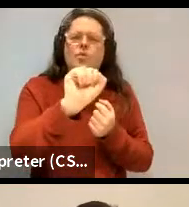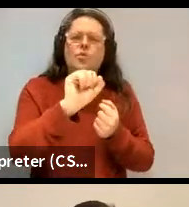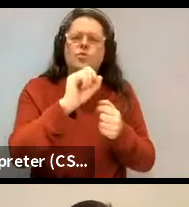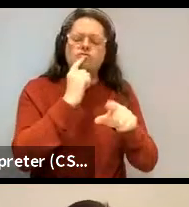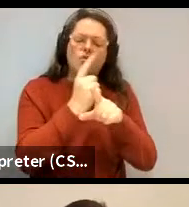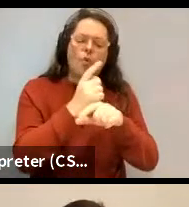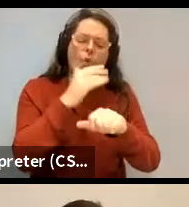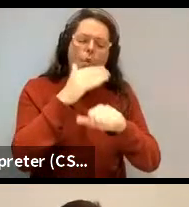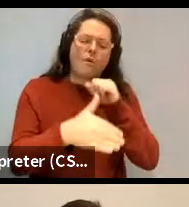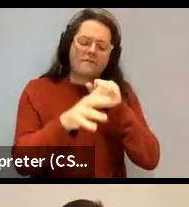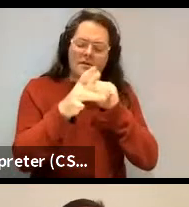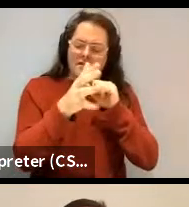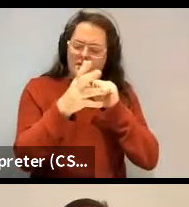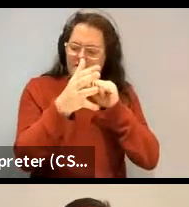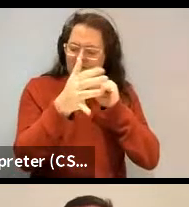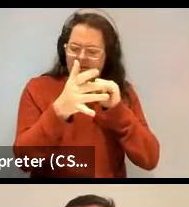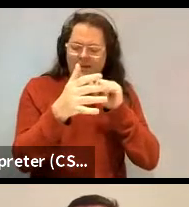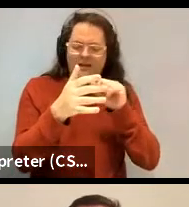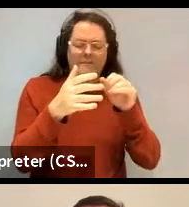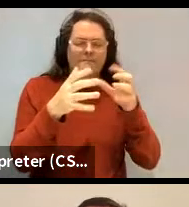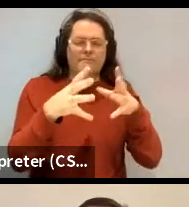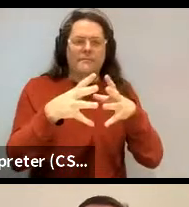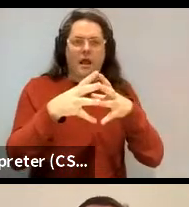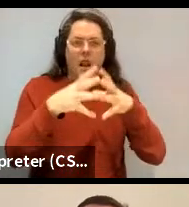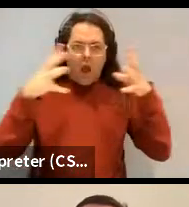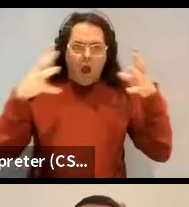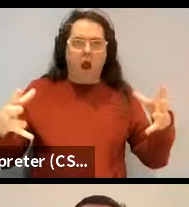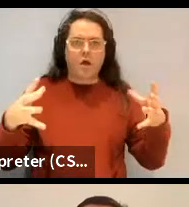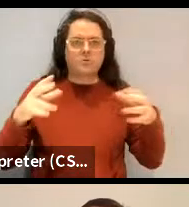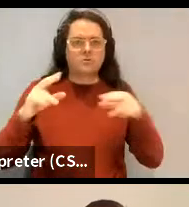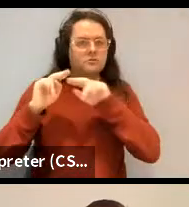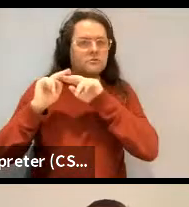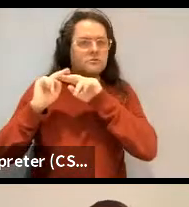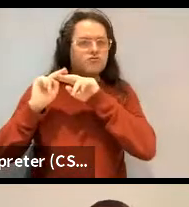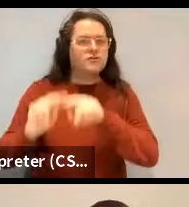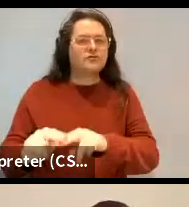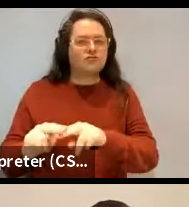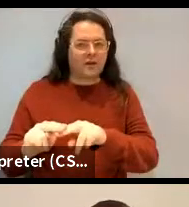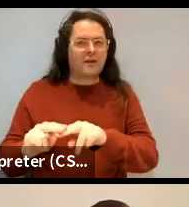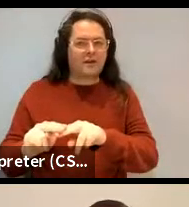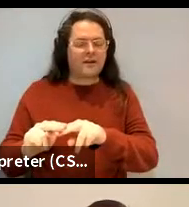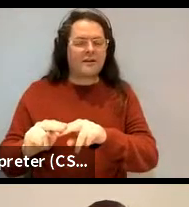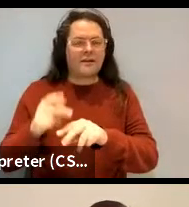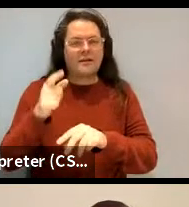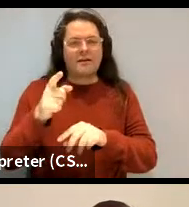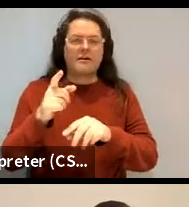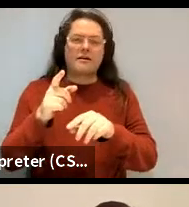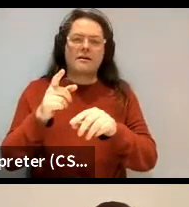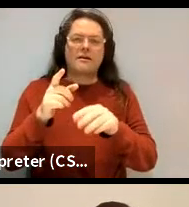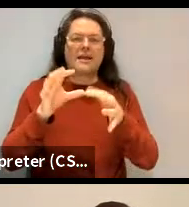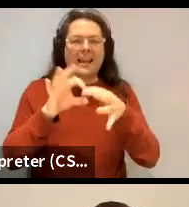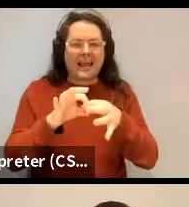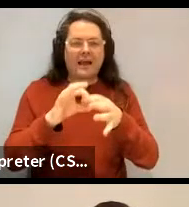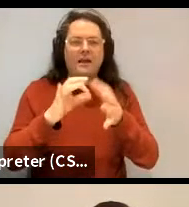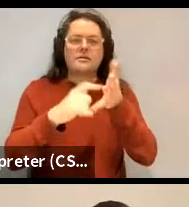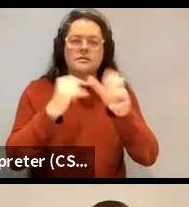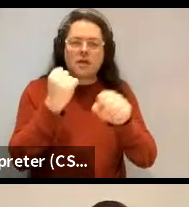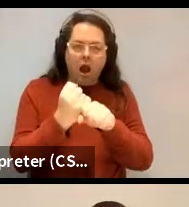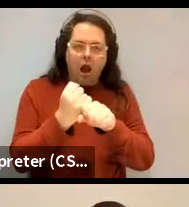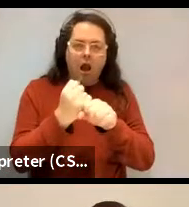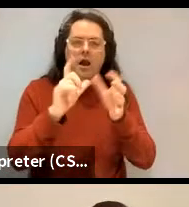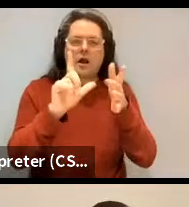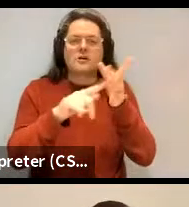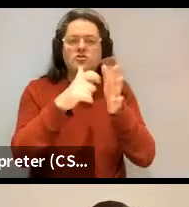to kind of a large tradition. Also earlier with, you know, people like Ivan Sag, Ray Jackenoff